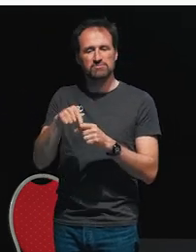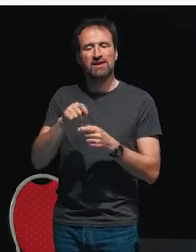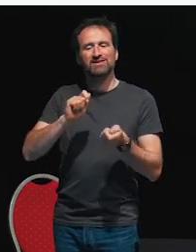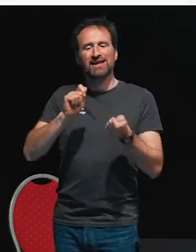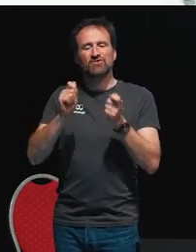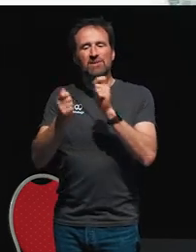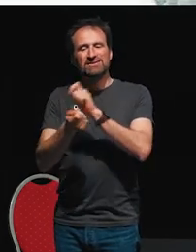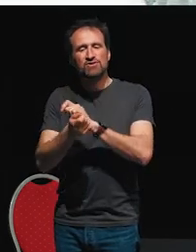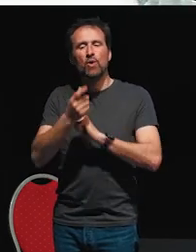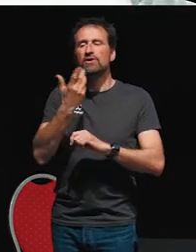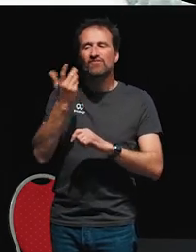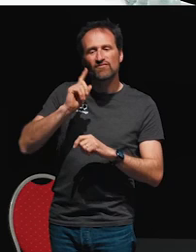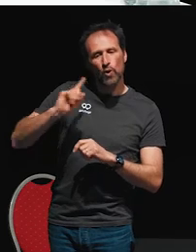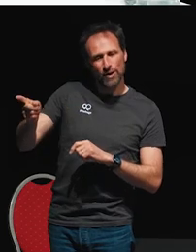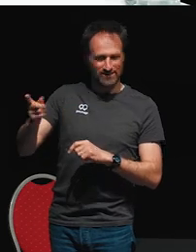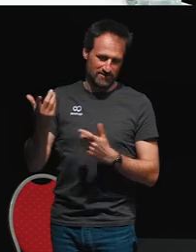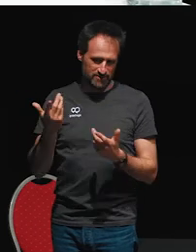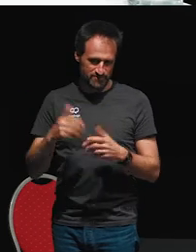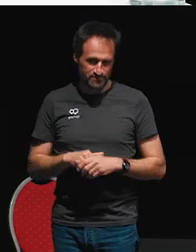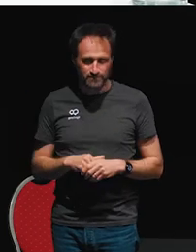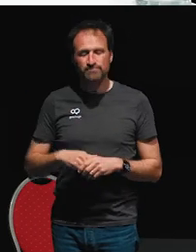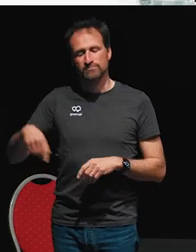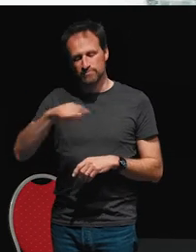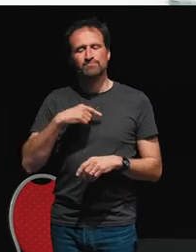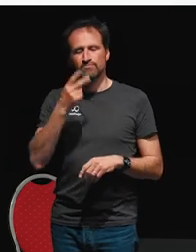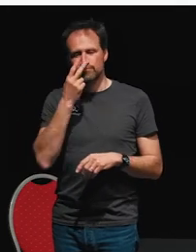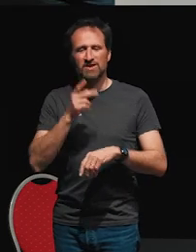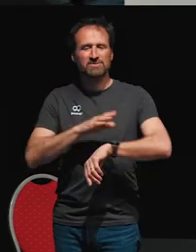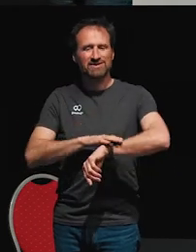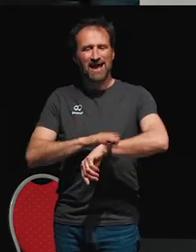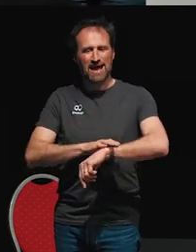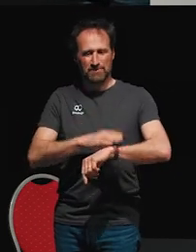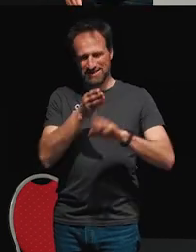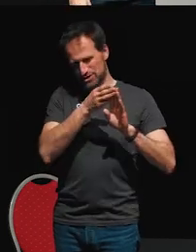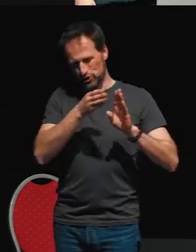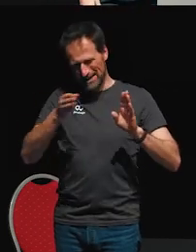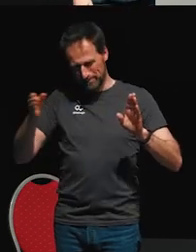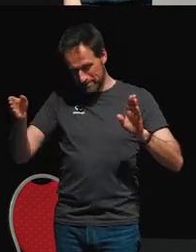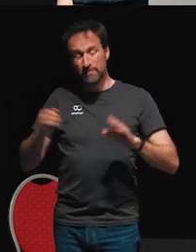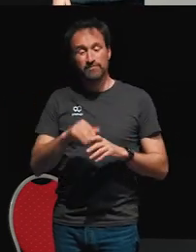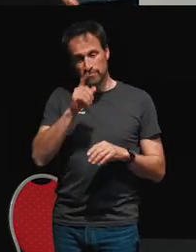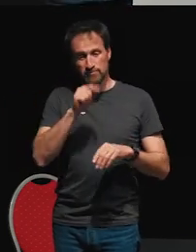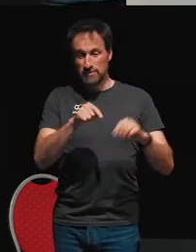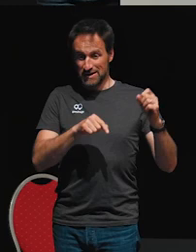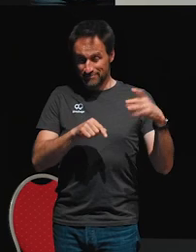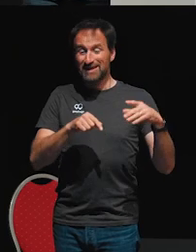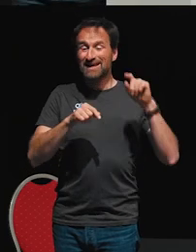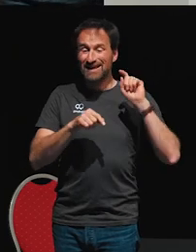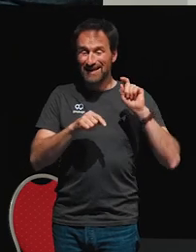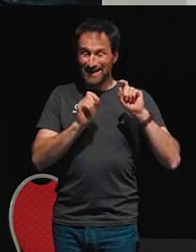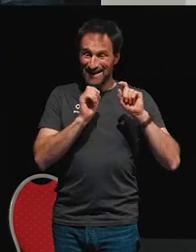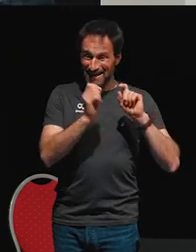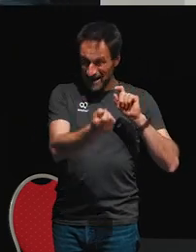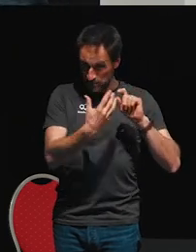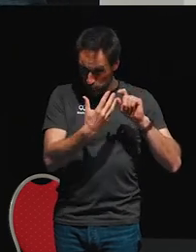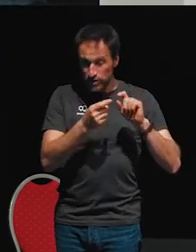Let's practice this sort of thinking by analyzing our timer stream. So this is a stream where the input is the start click and the output